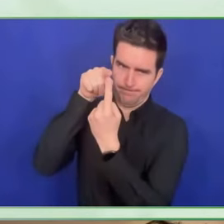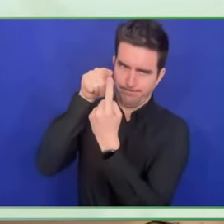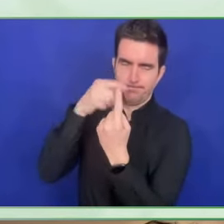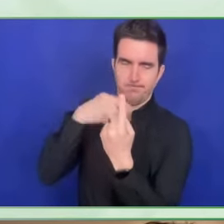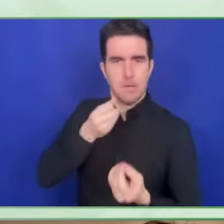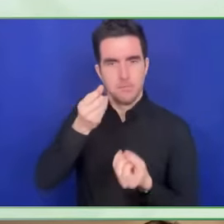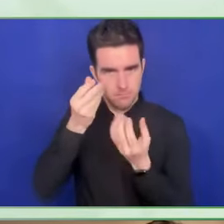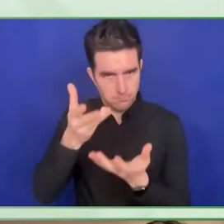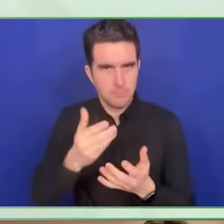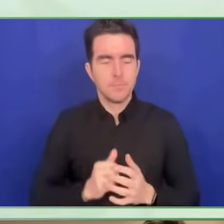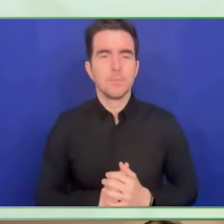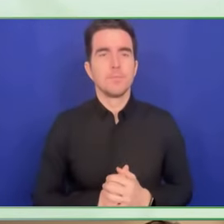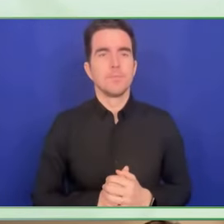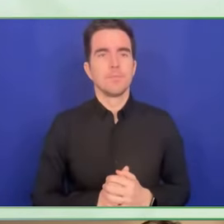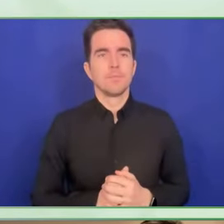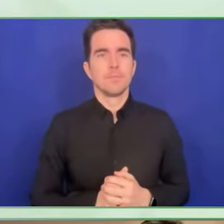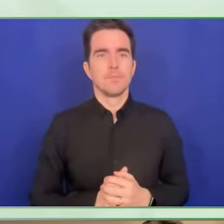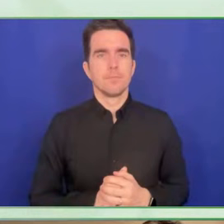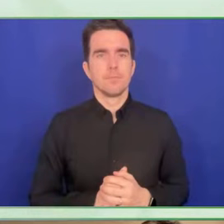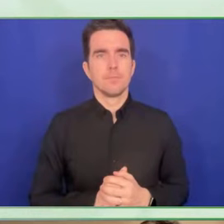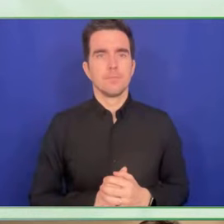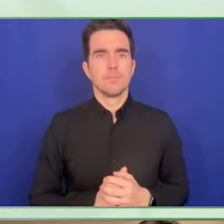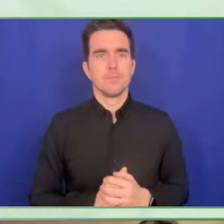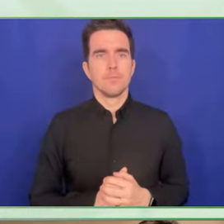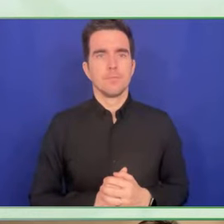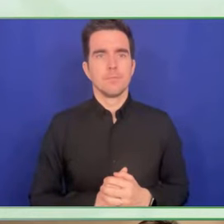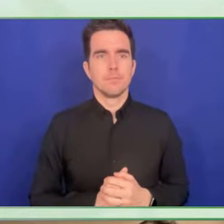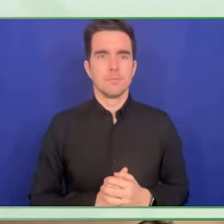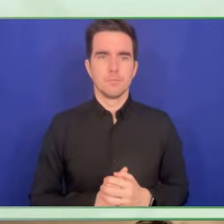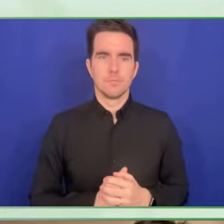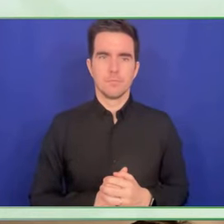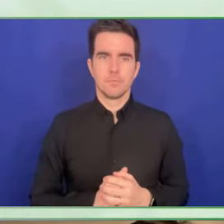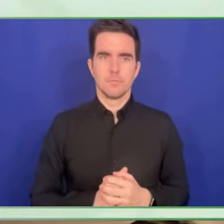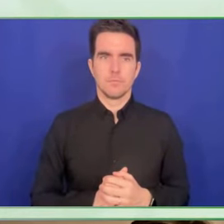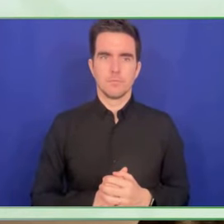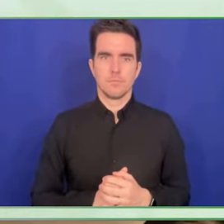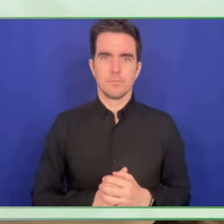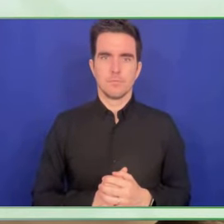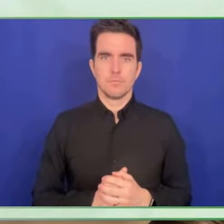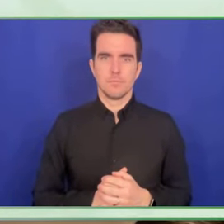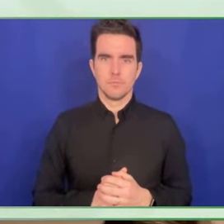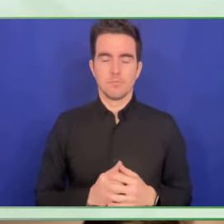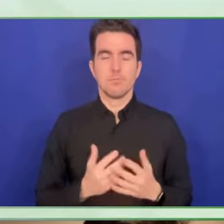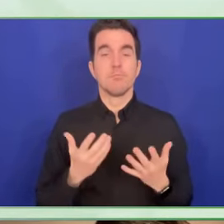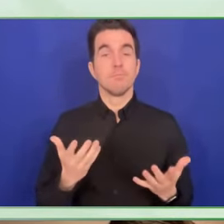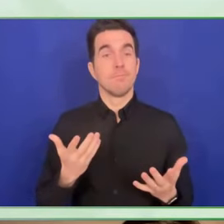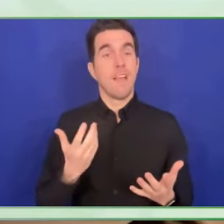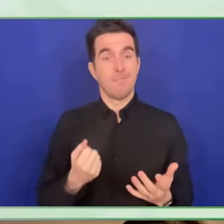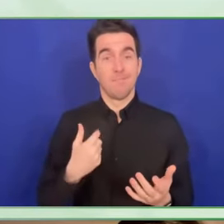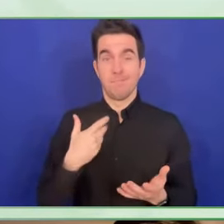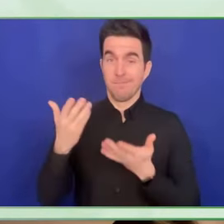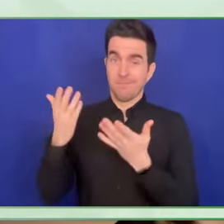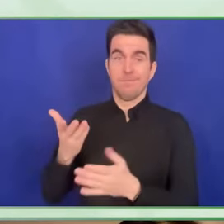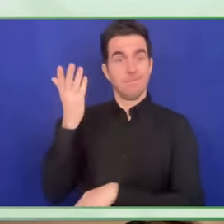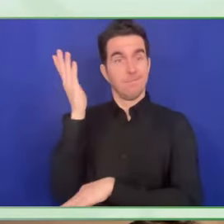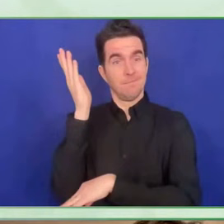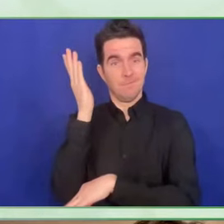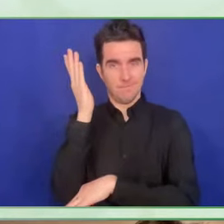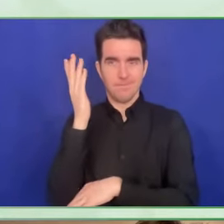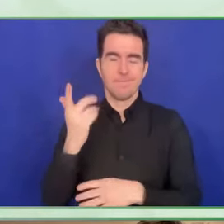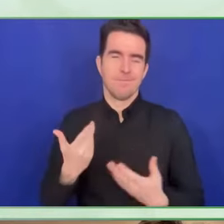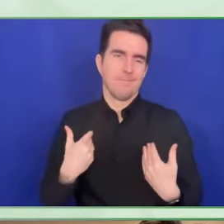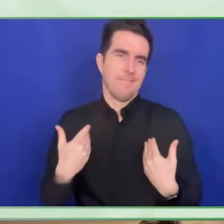products. And I wanted to ask you how you incorporate accessibility